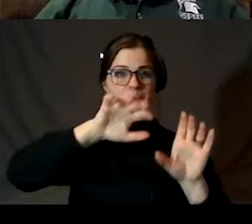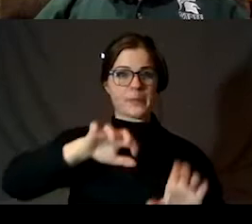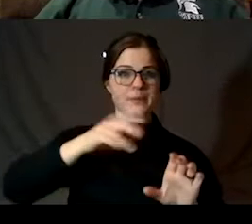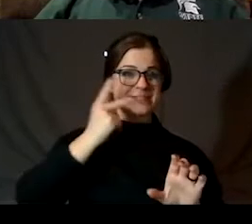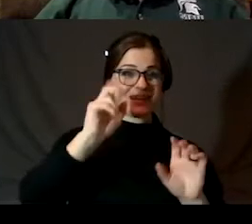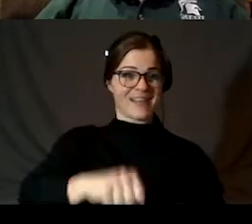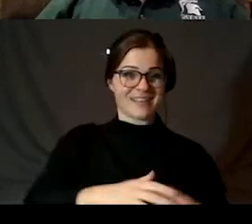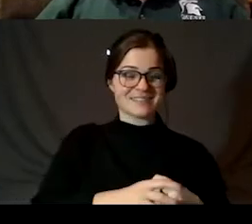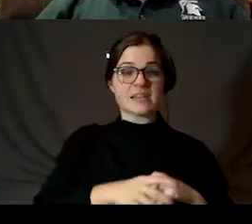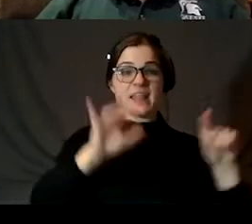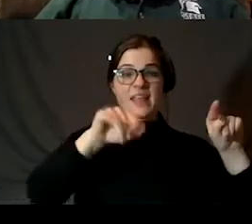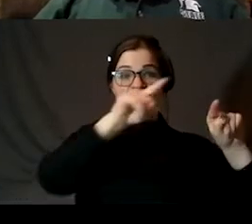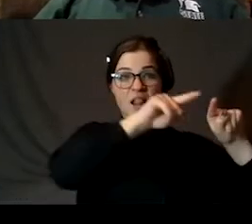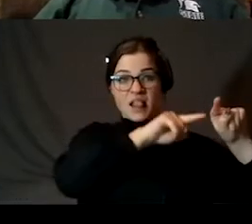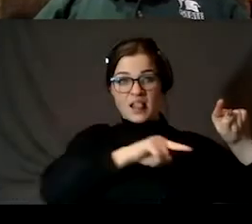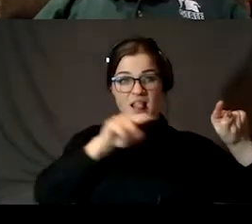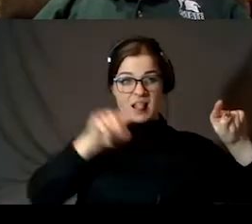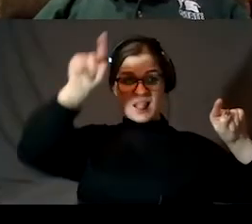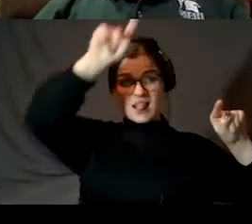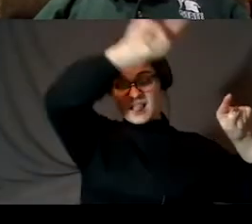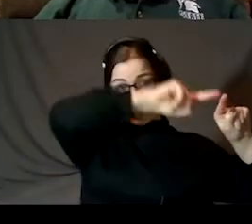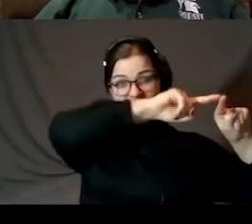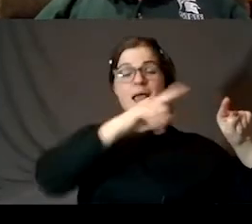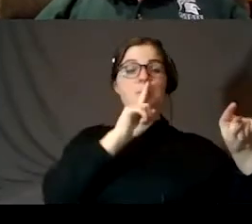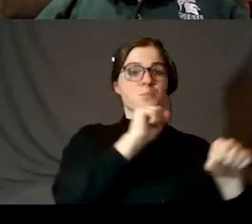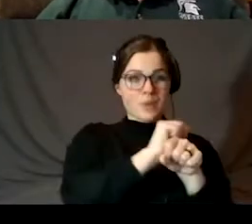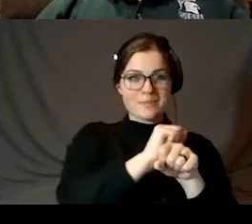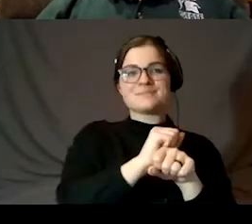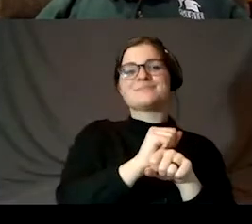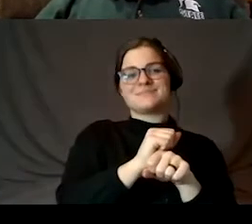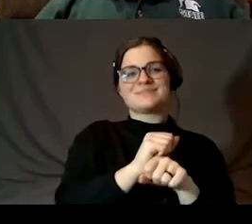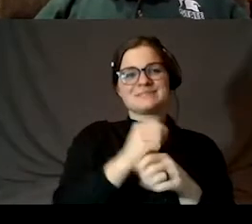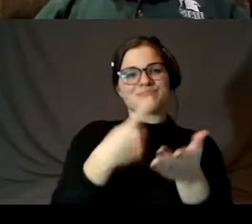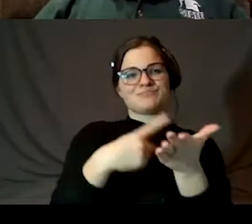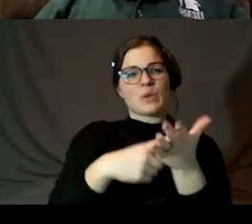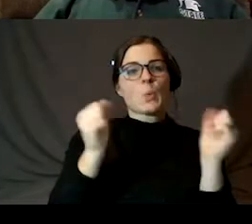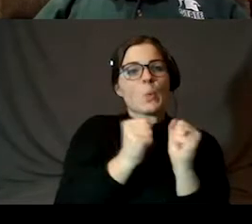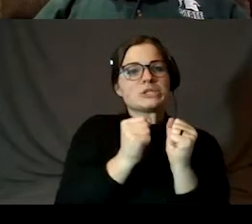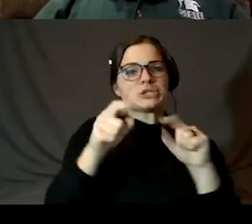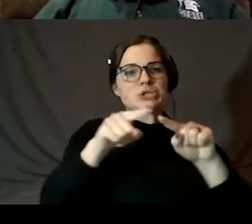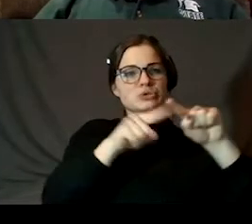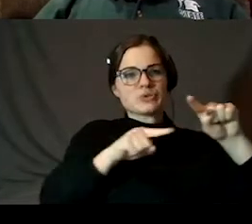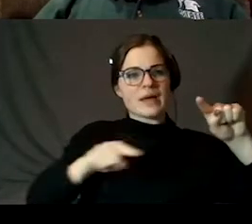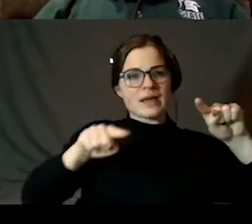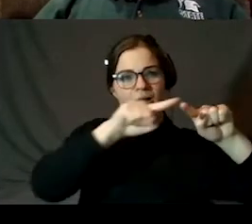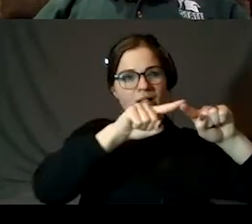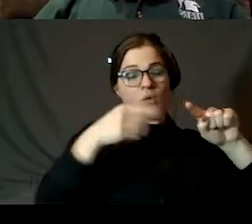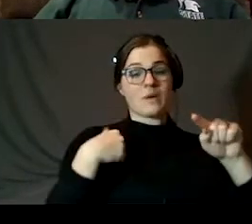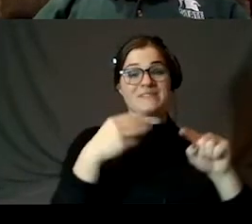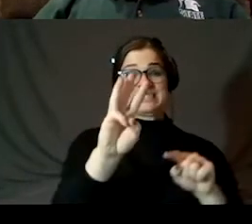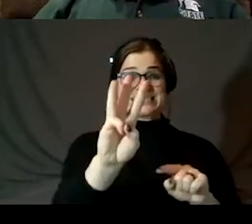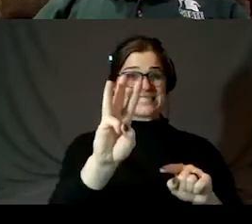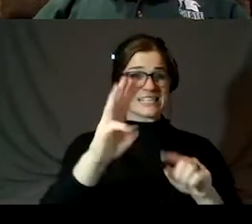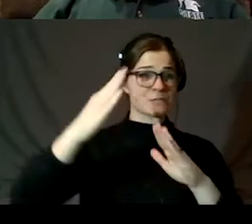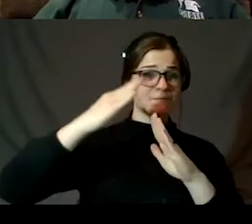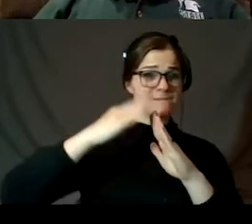And this is what I promised also to talk about the Winter Triangle. We have six first magnitude stars,